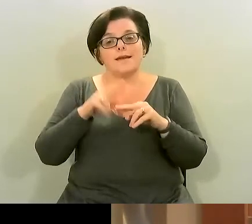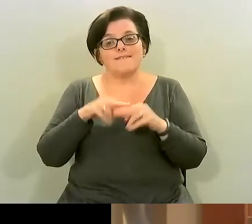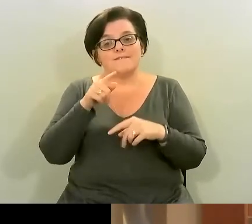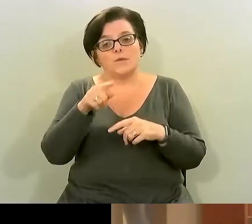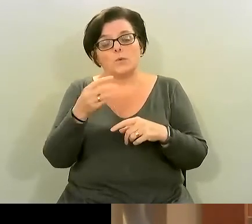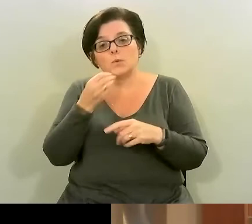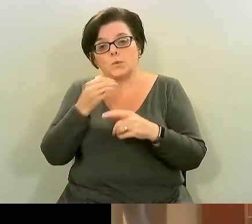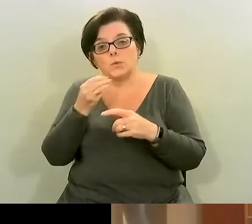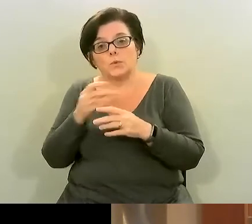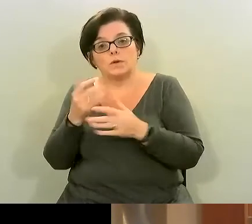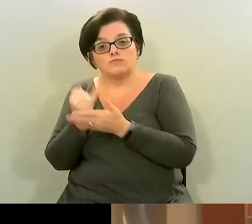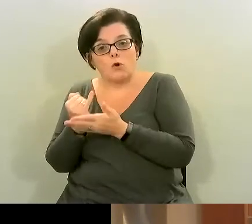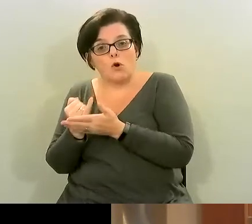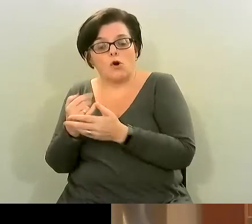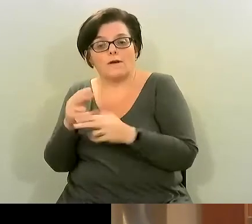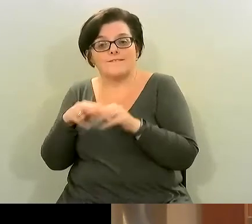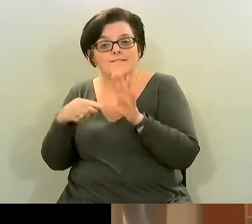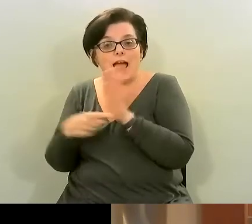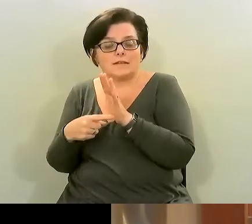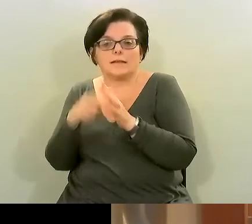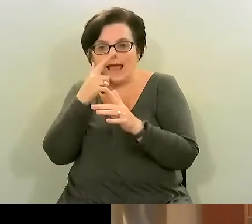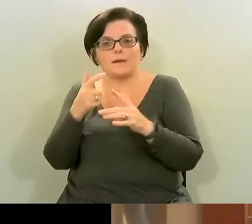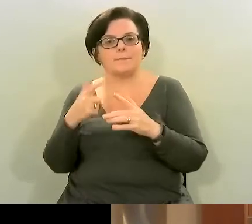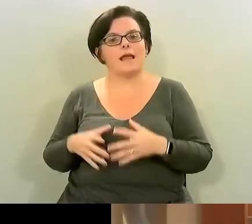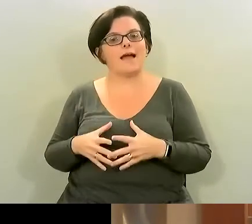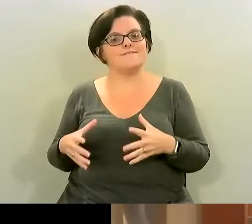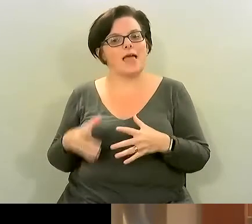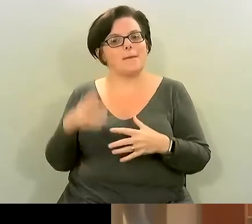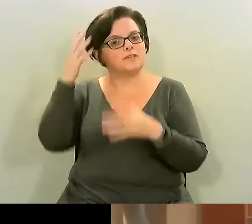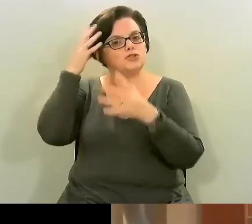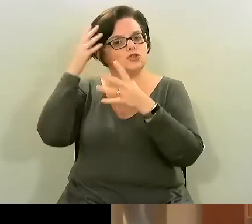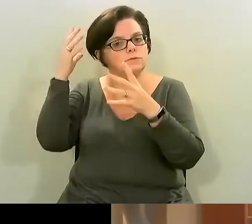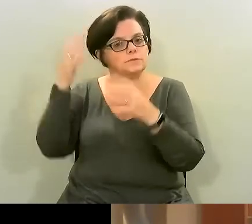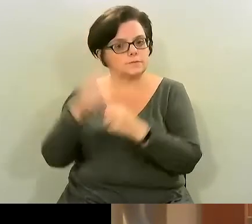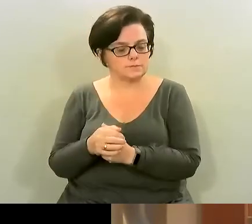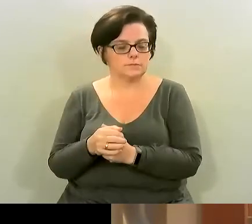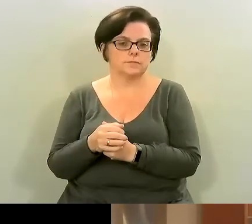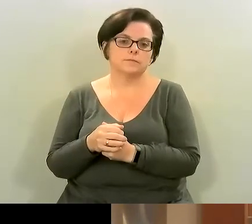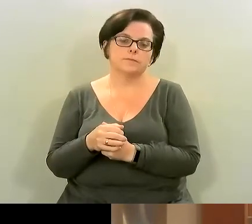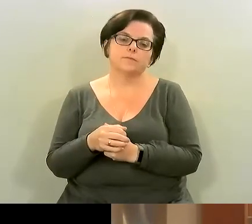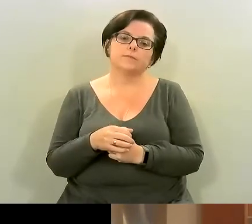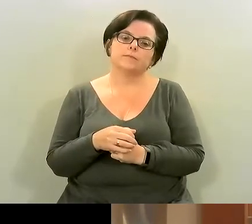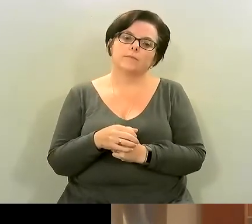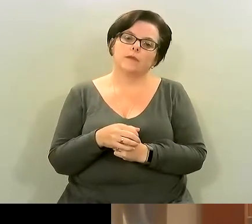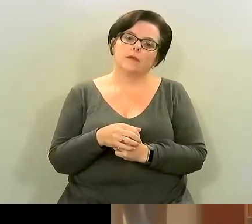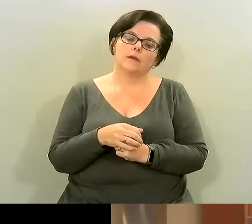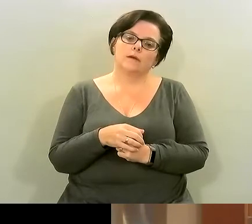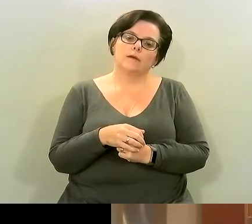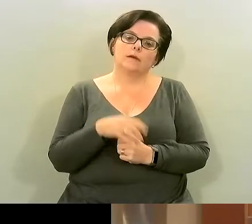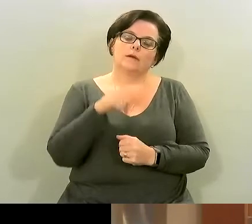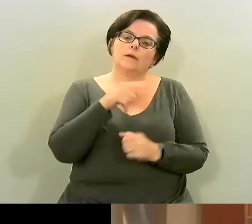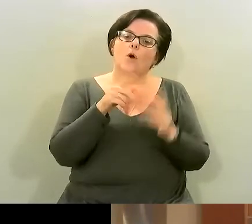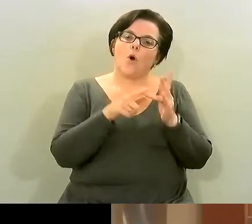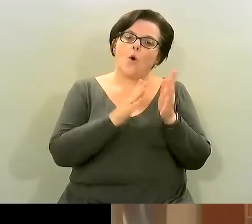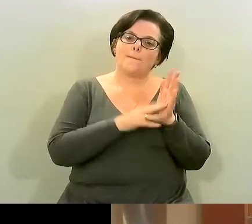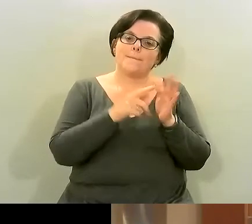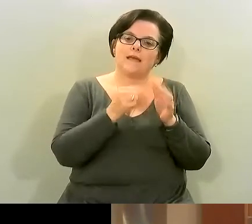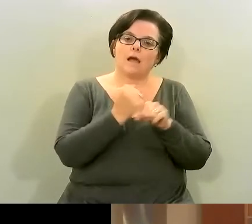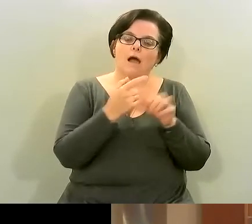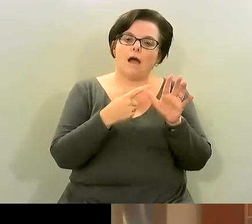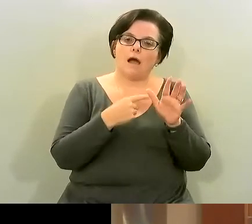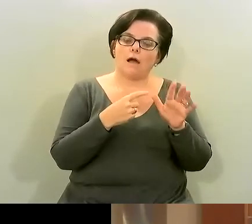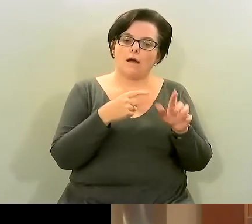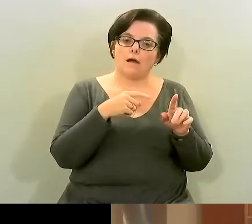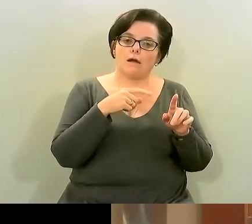um because of that macadamia nuts just have a really good amount of omega-3s and they have a very